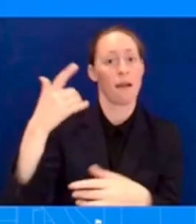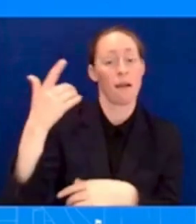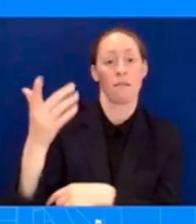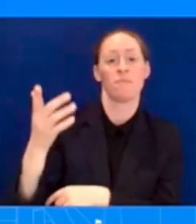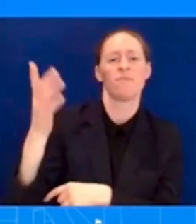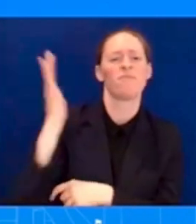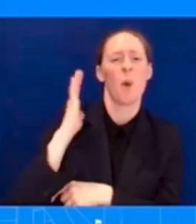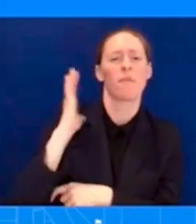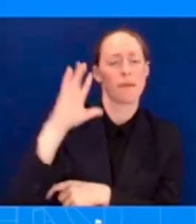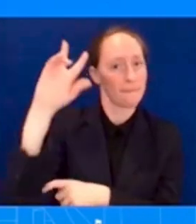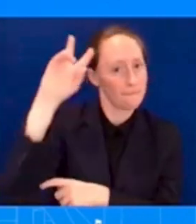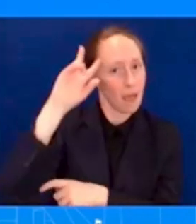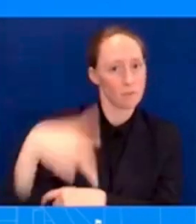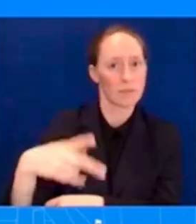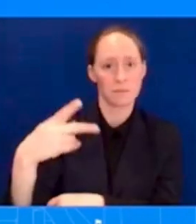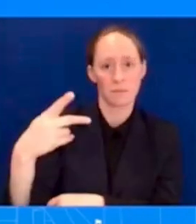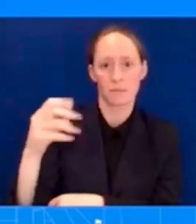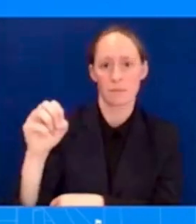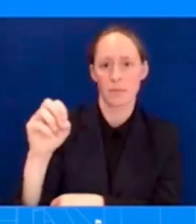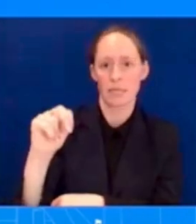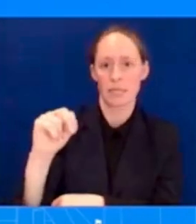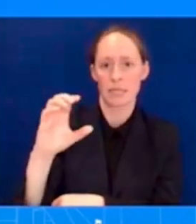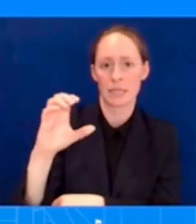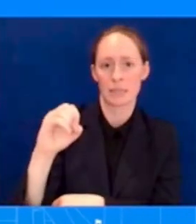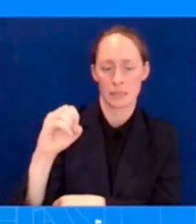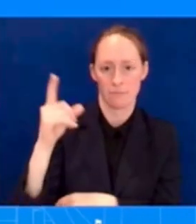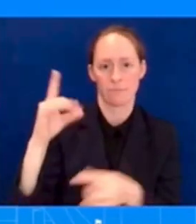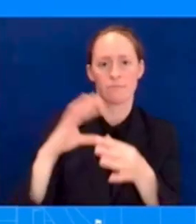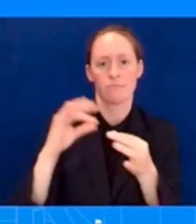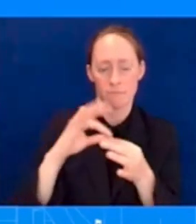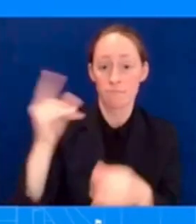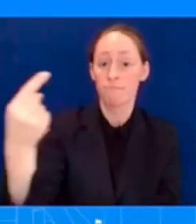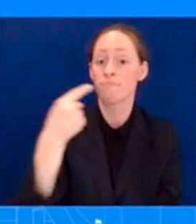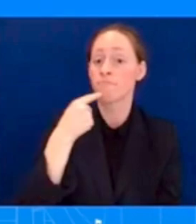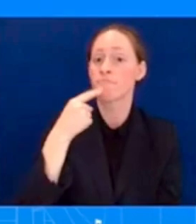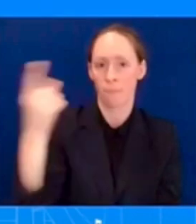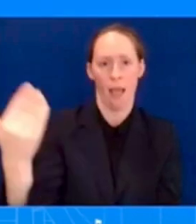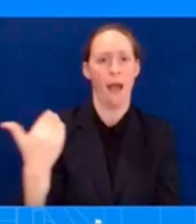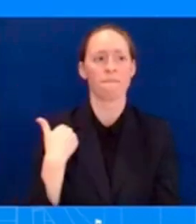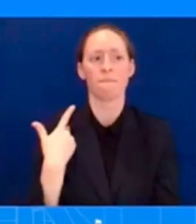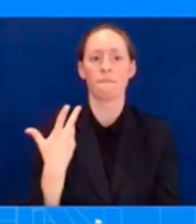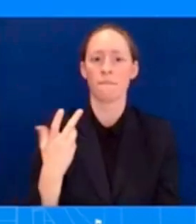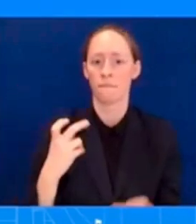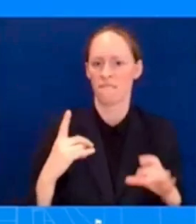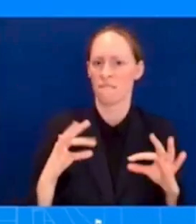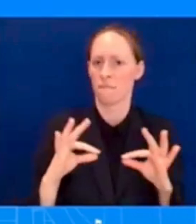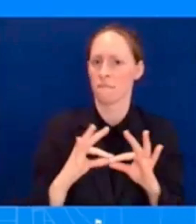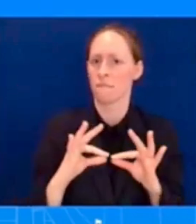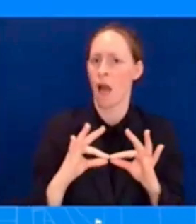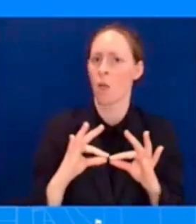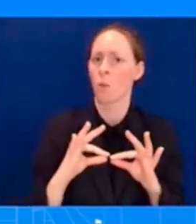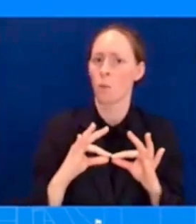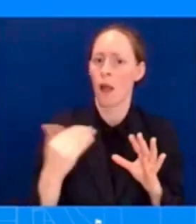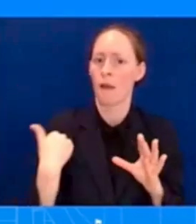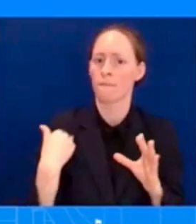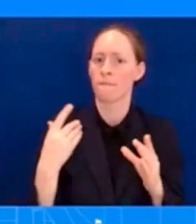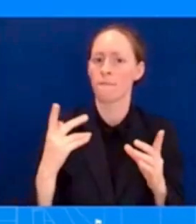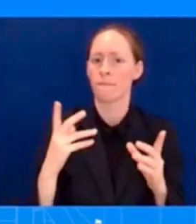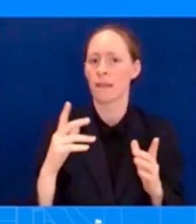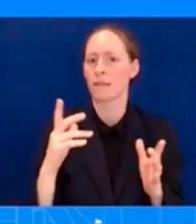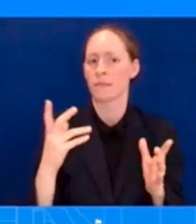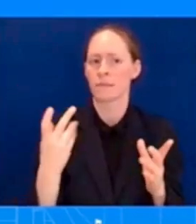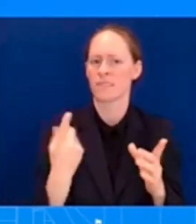And then you also had the Israeli Prime Minister Netanyahu saying arrangements that do not dismantle Iran's nuclear infrastructure